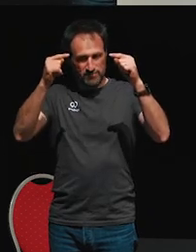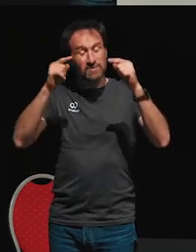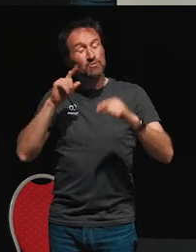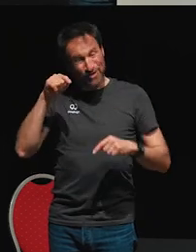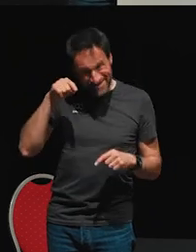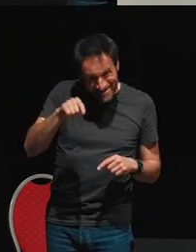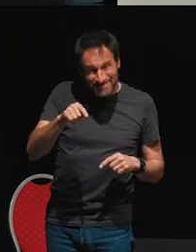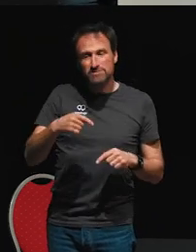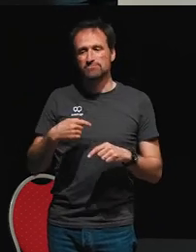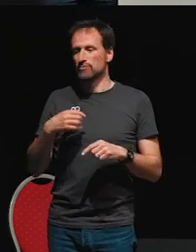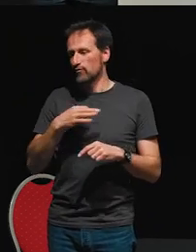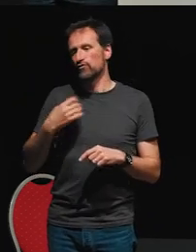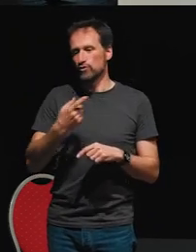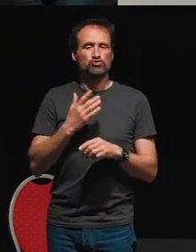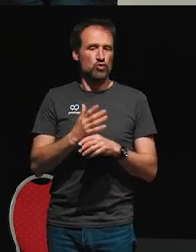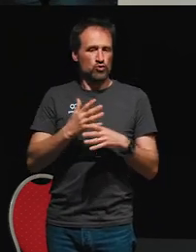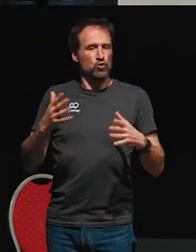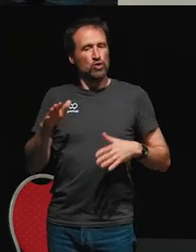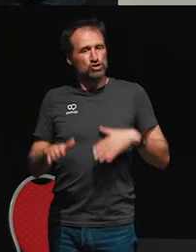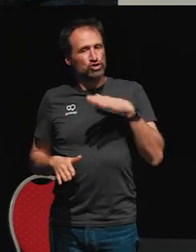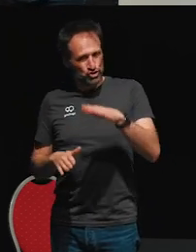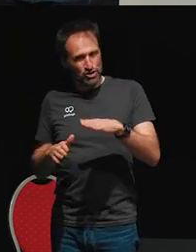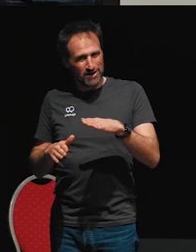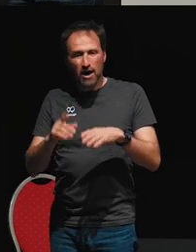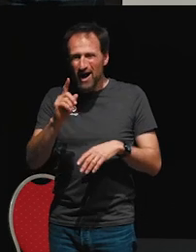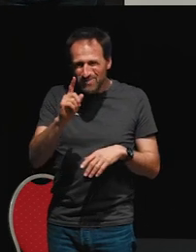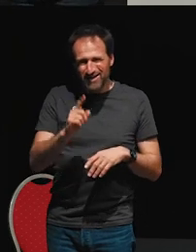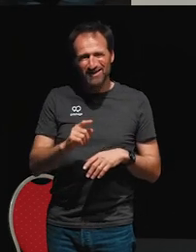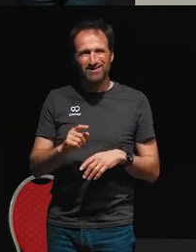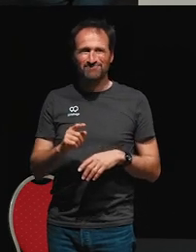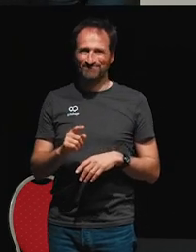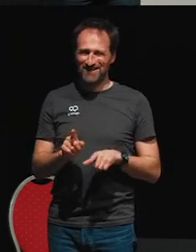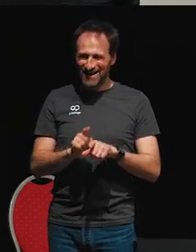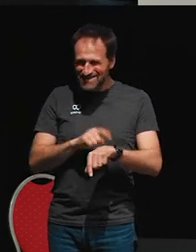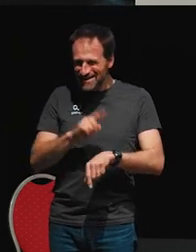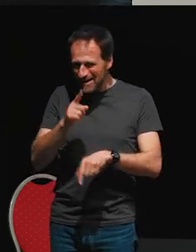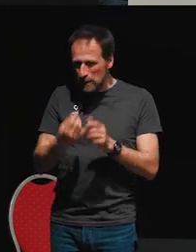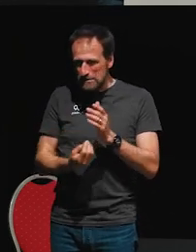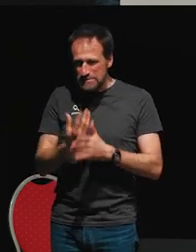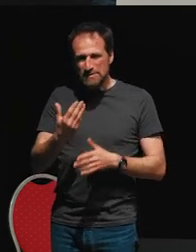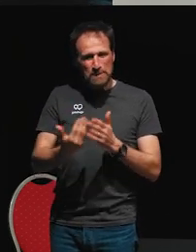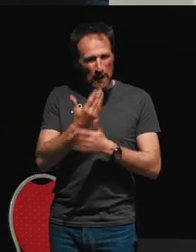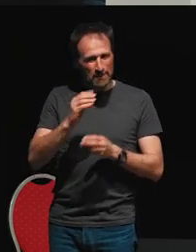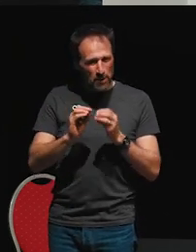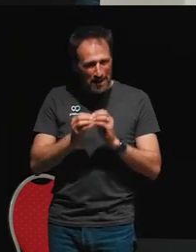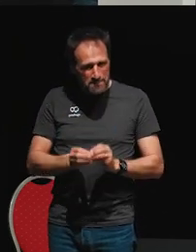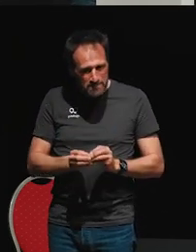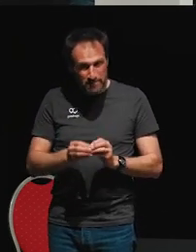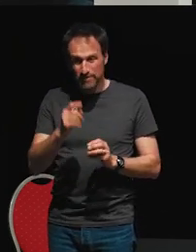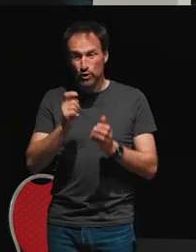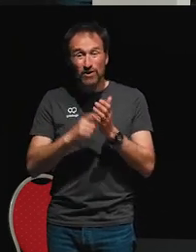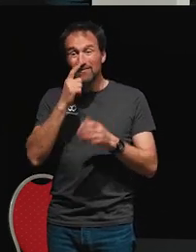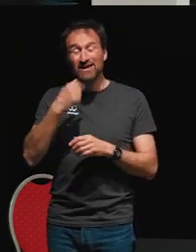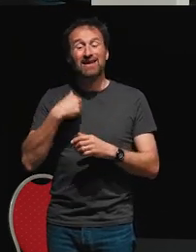forward, but it also creates another problem for me. Because whenever I start this countdown